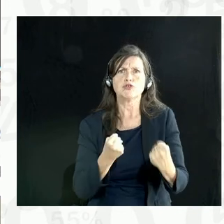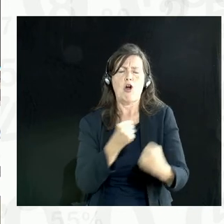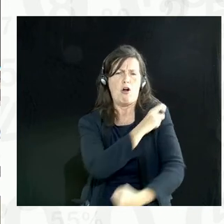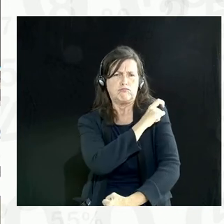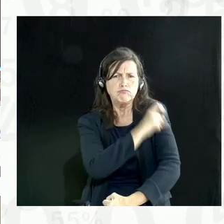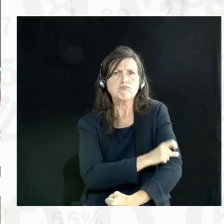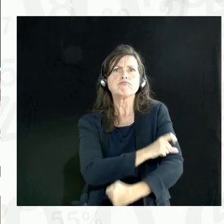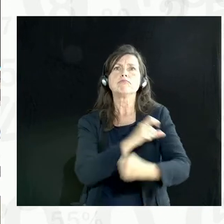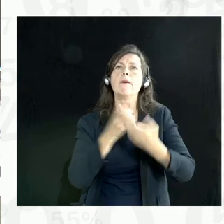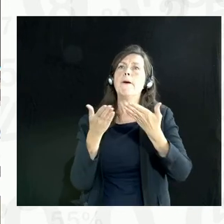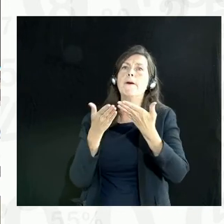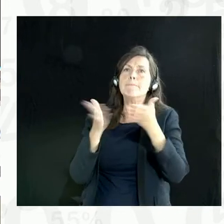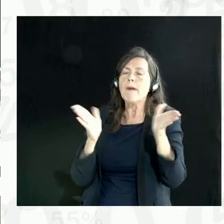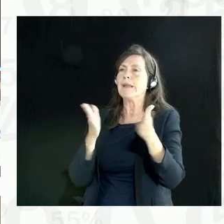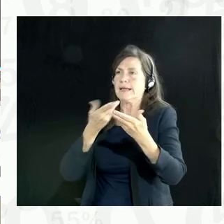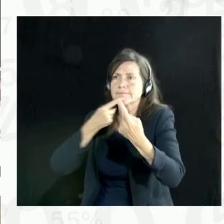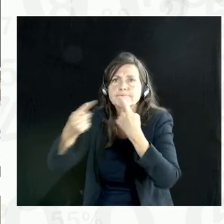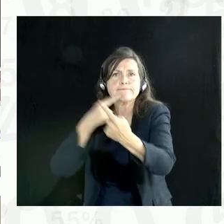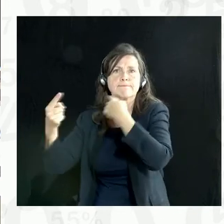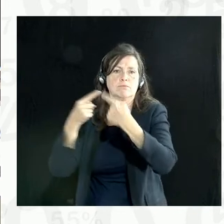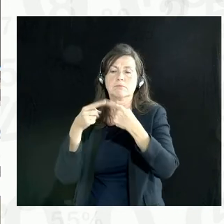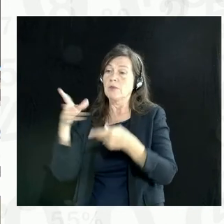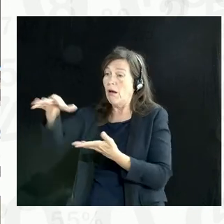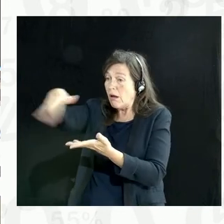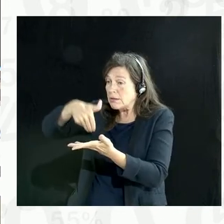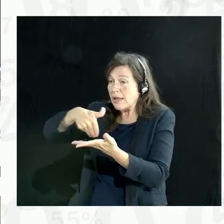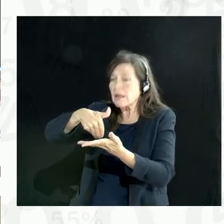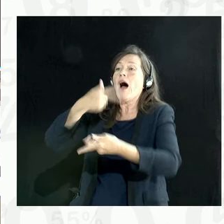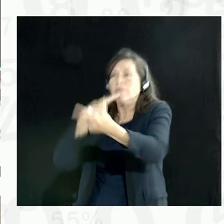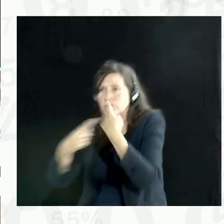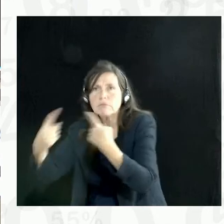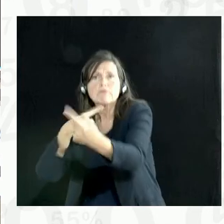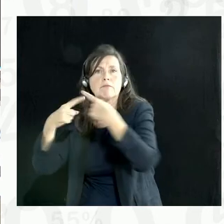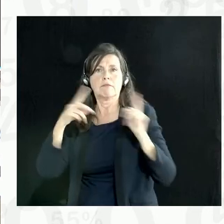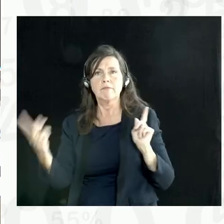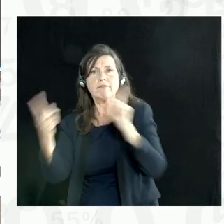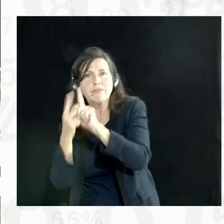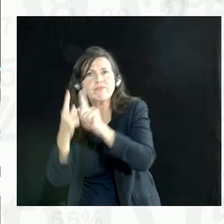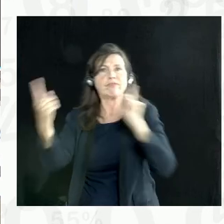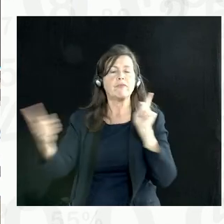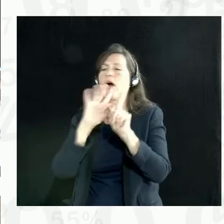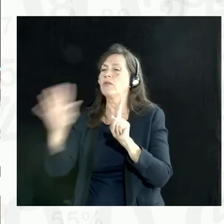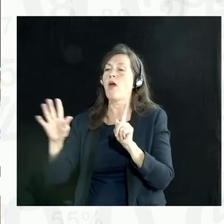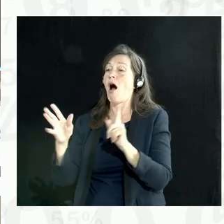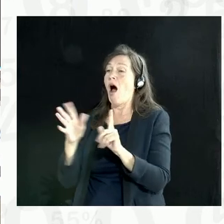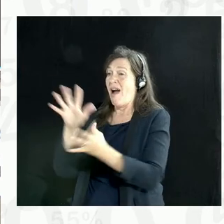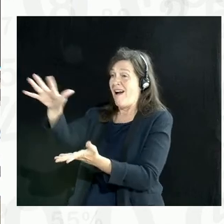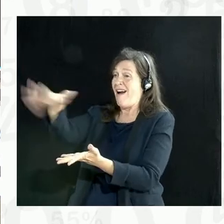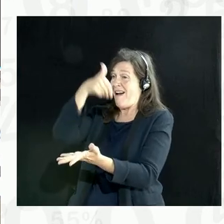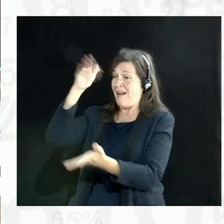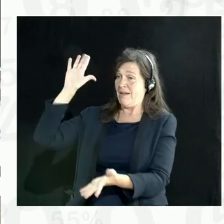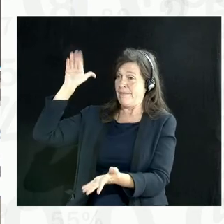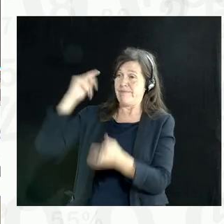public consultation, this is very important. And I've really heard this run through the comments of all the panelists,